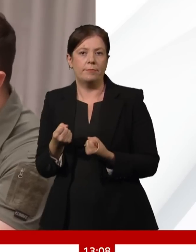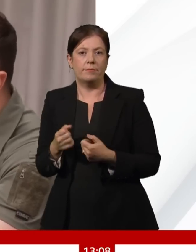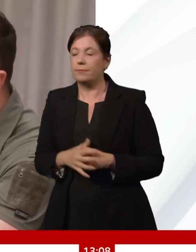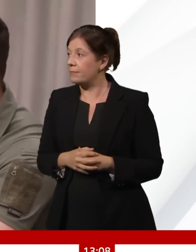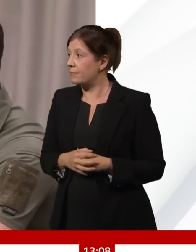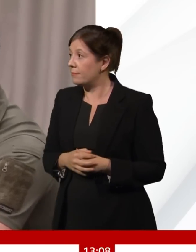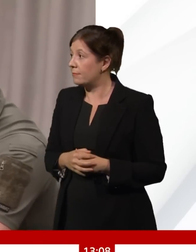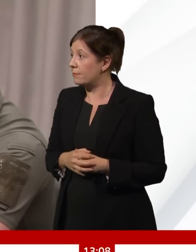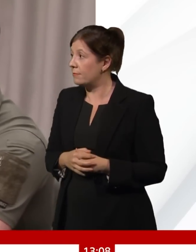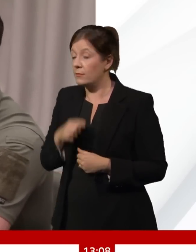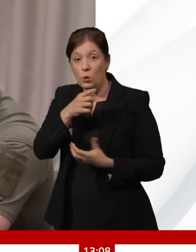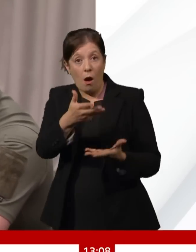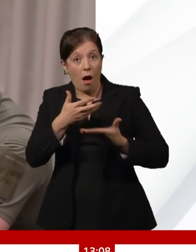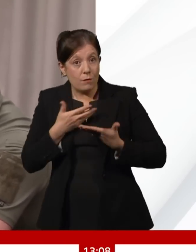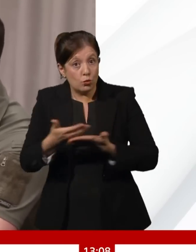guarantees today.